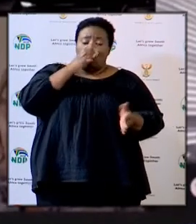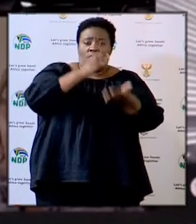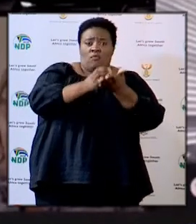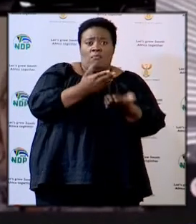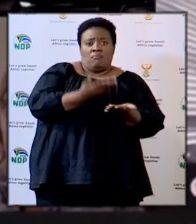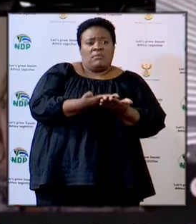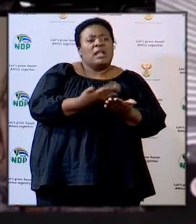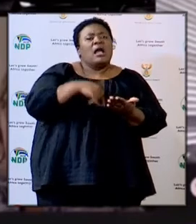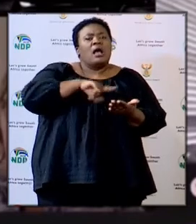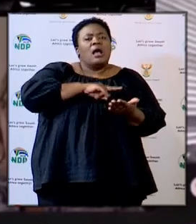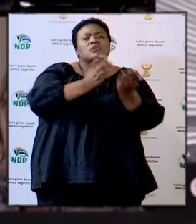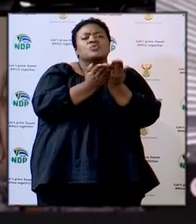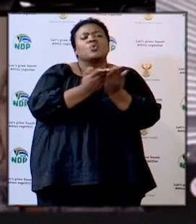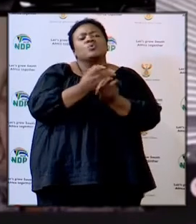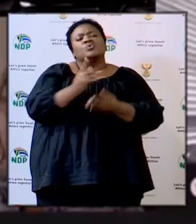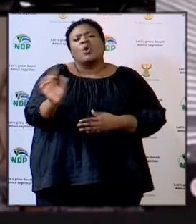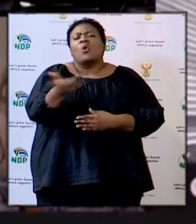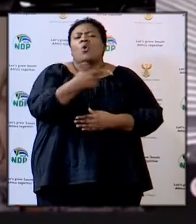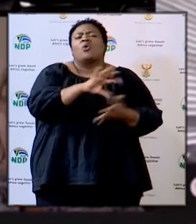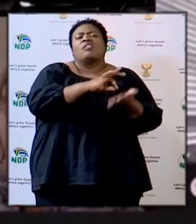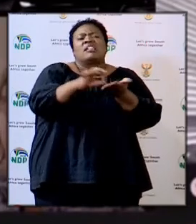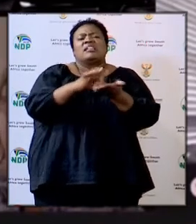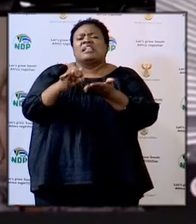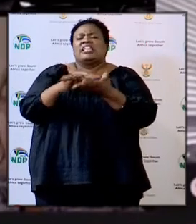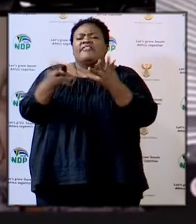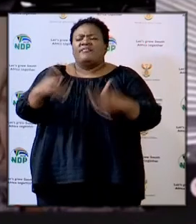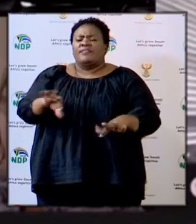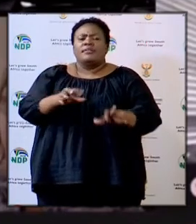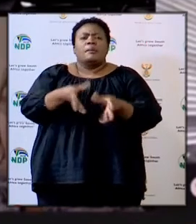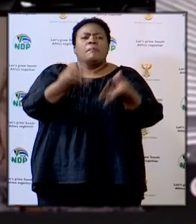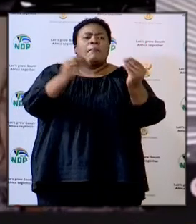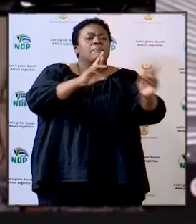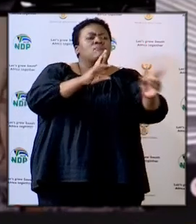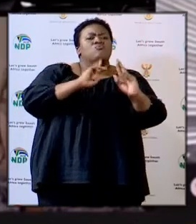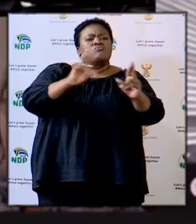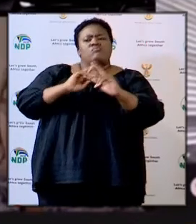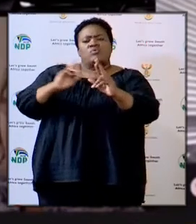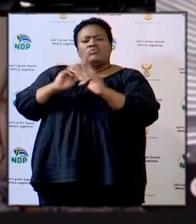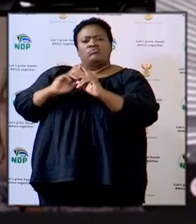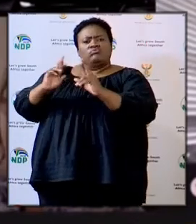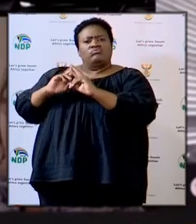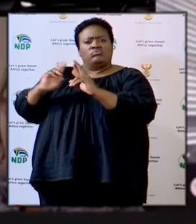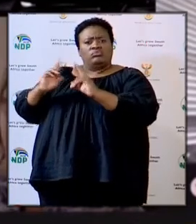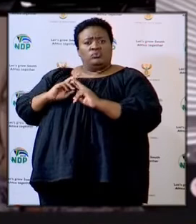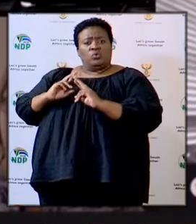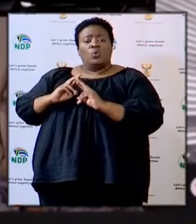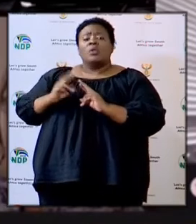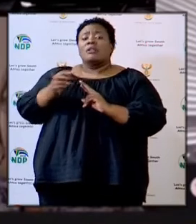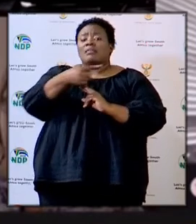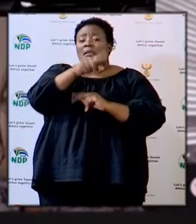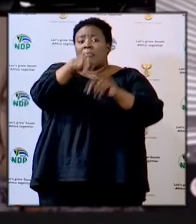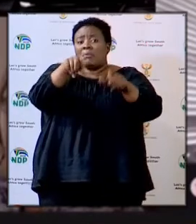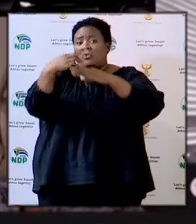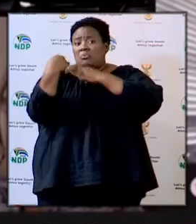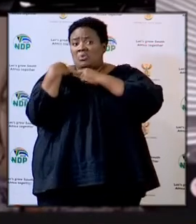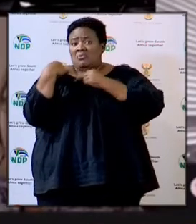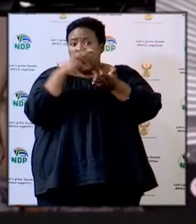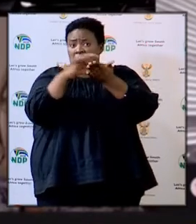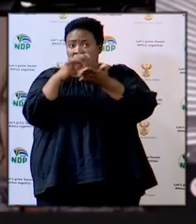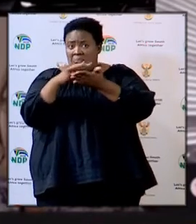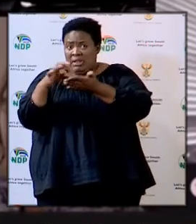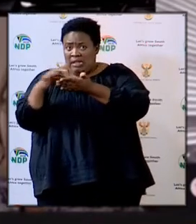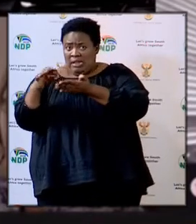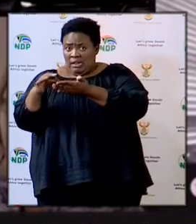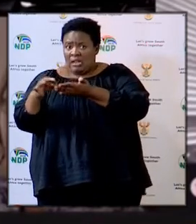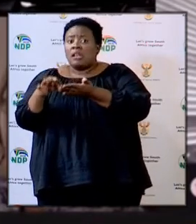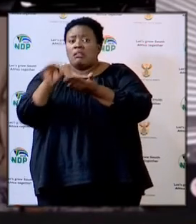all our schools have been cleaned we have received reports from all our agencies that have been given this particular mandate and we are